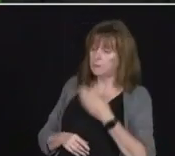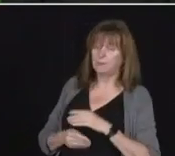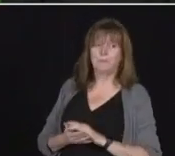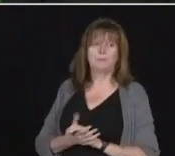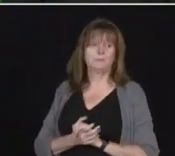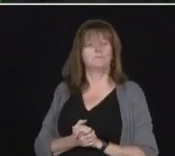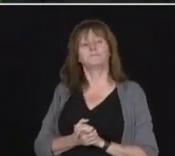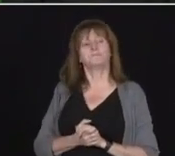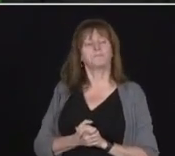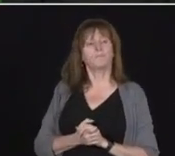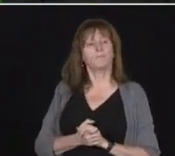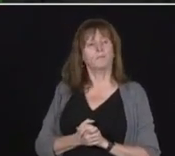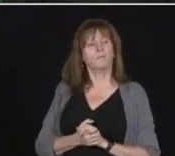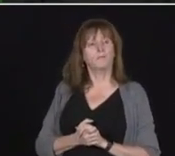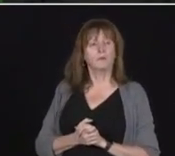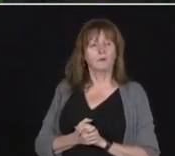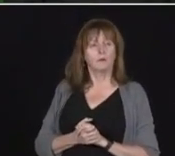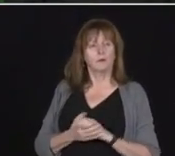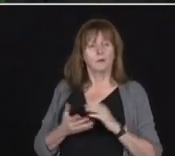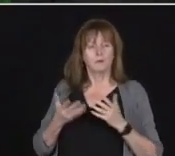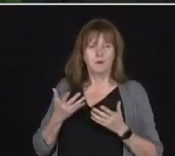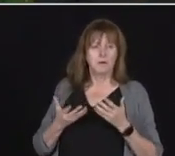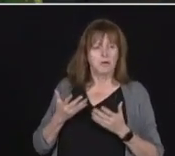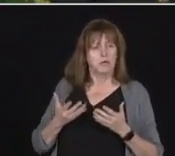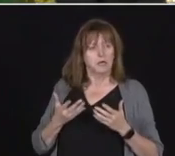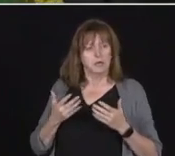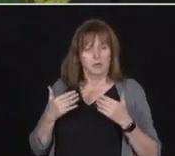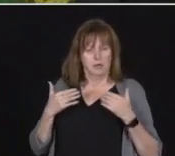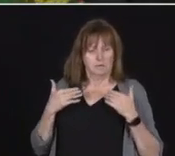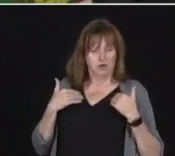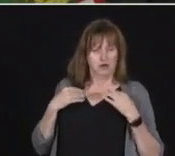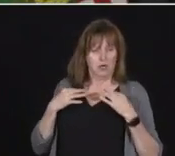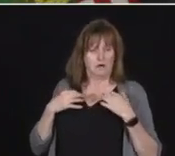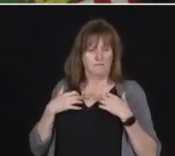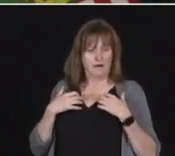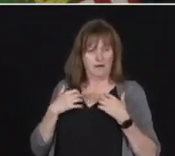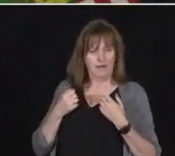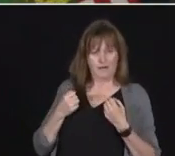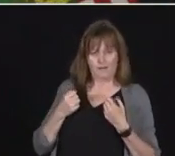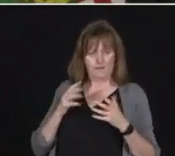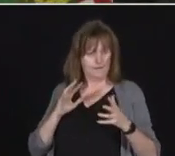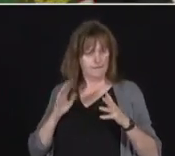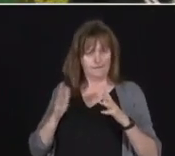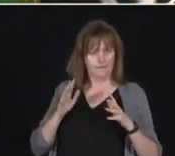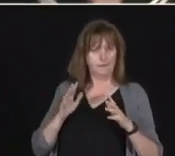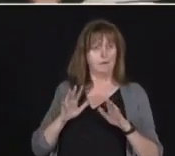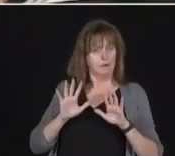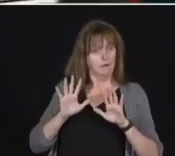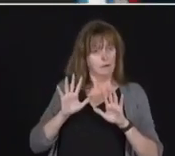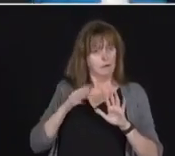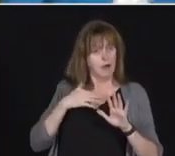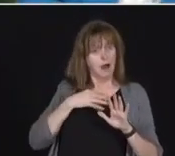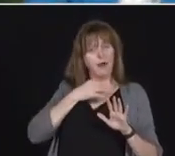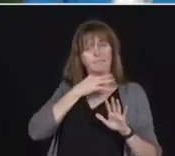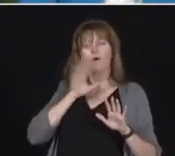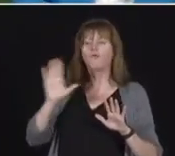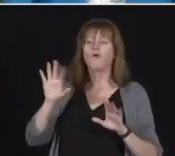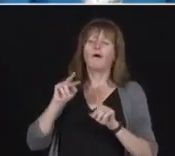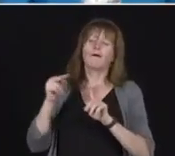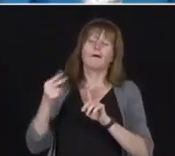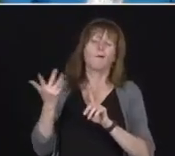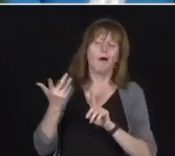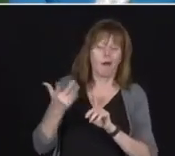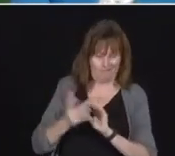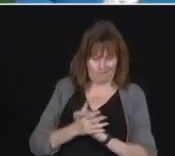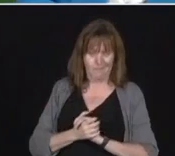that you might want to pass to Minister Elliott but I am always welcome to hear what you think of this. I have been thinking about what is going to happen to